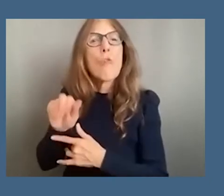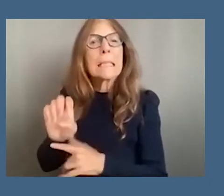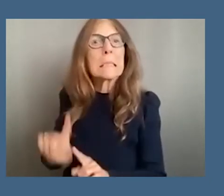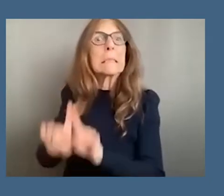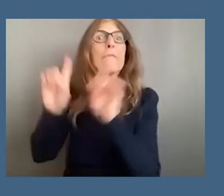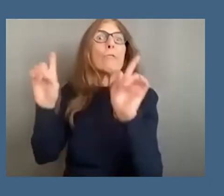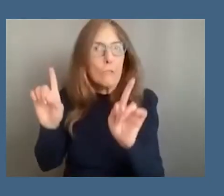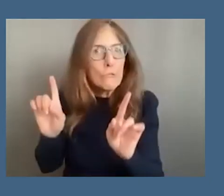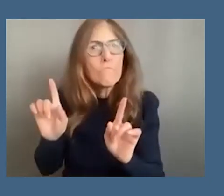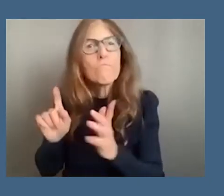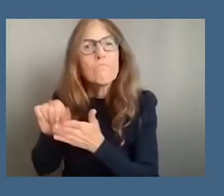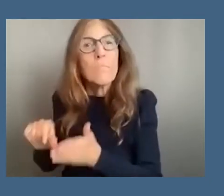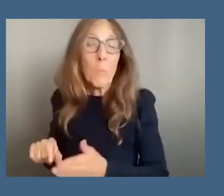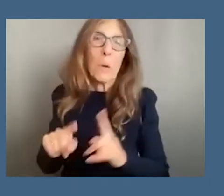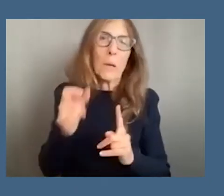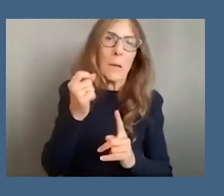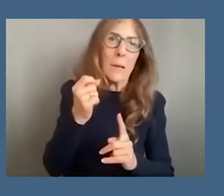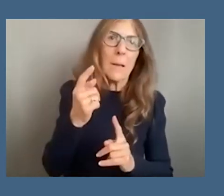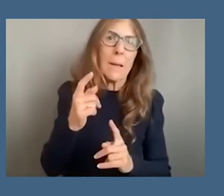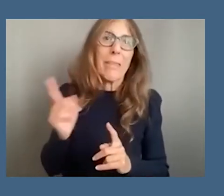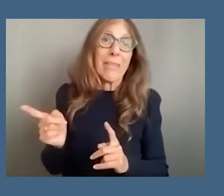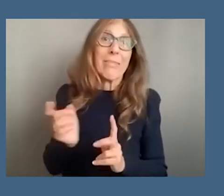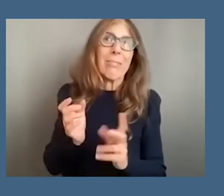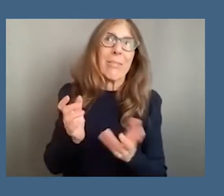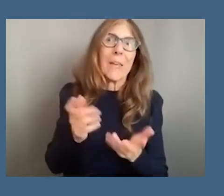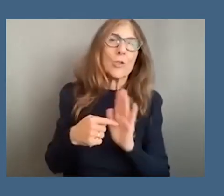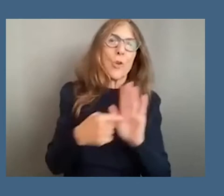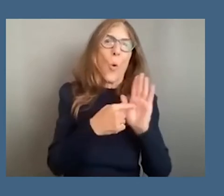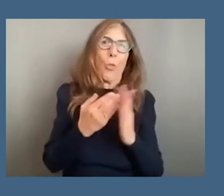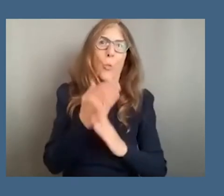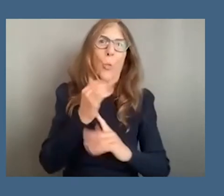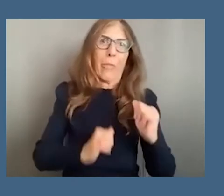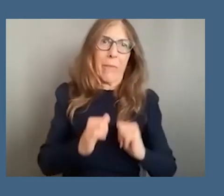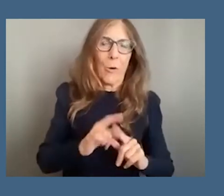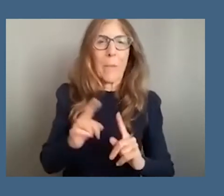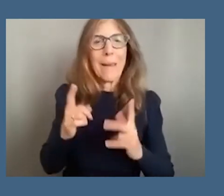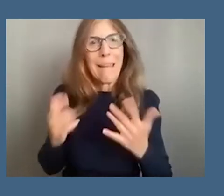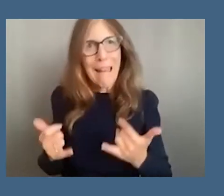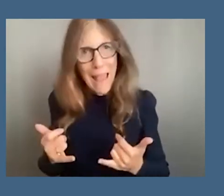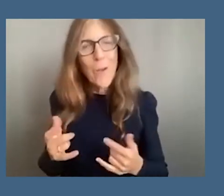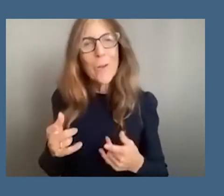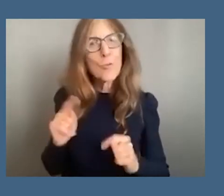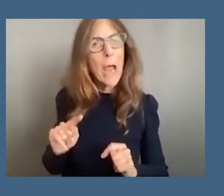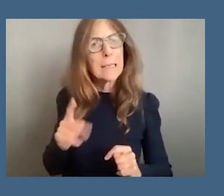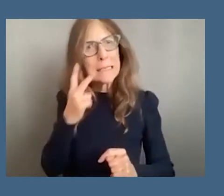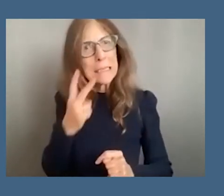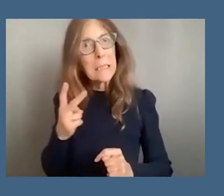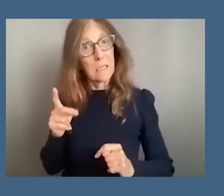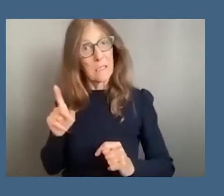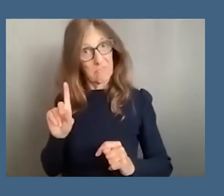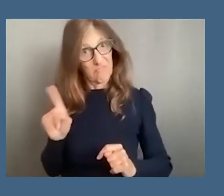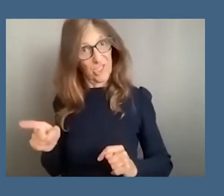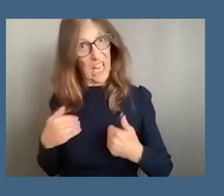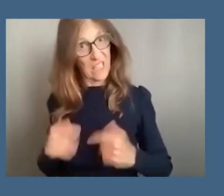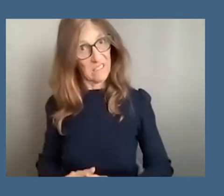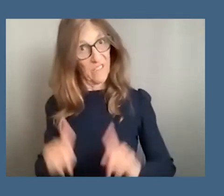produced theatrically produced through these representations but now trying to confirm it at the level of biology and